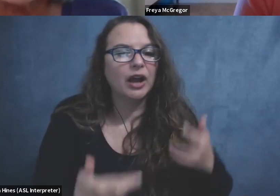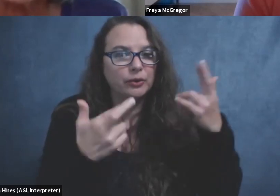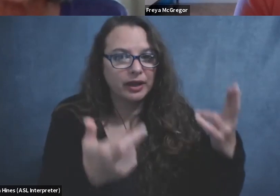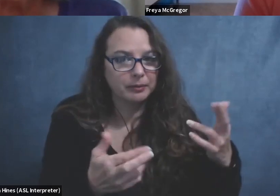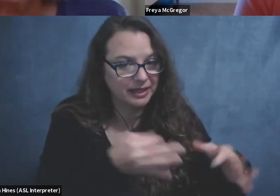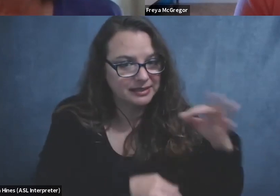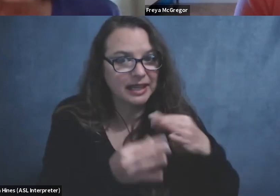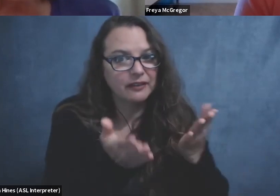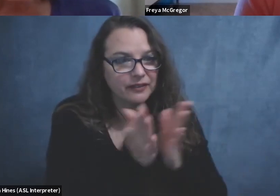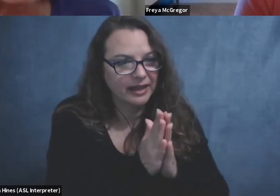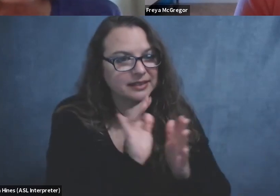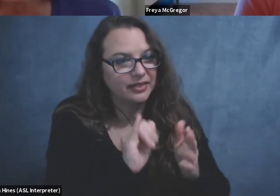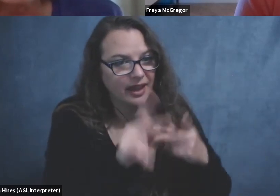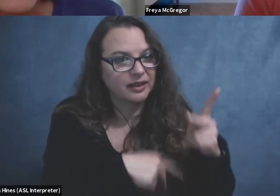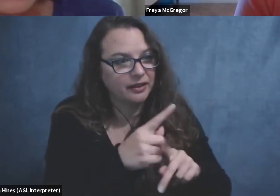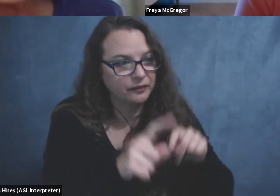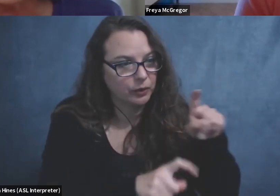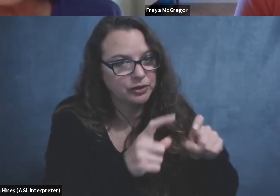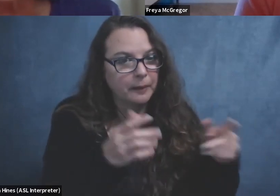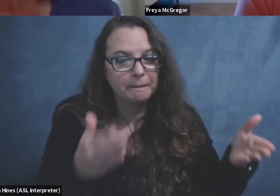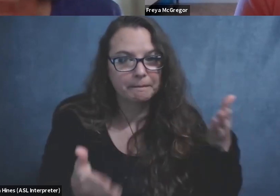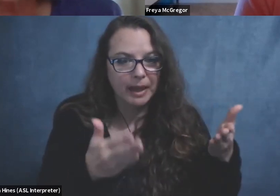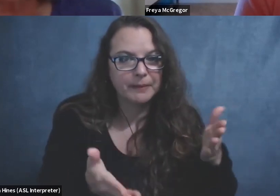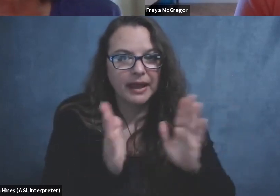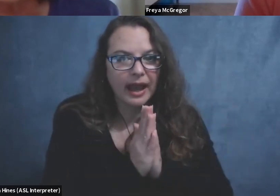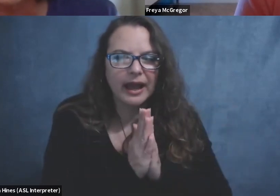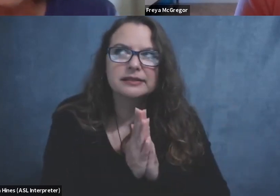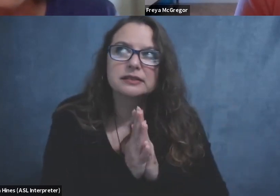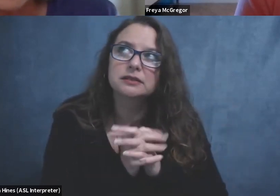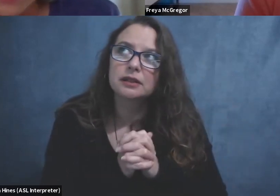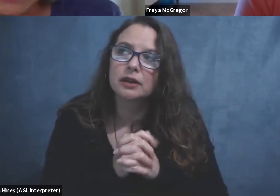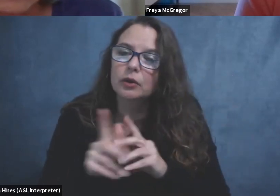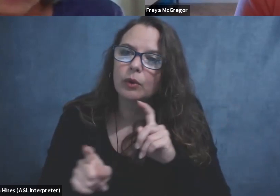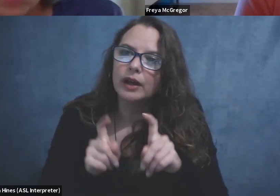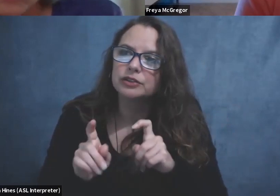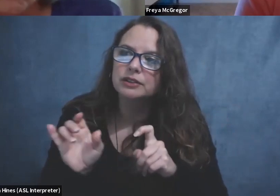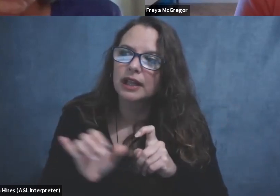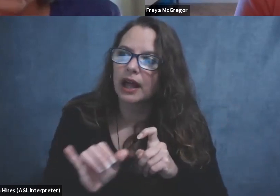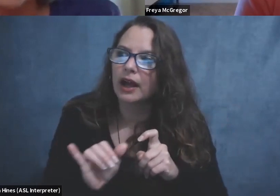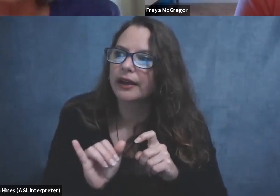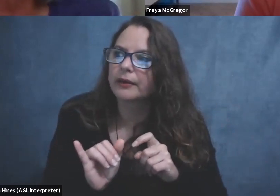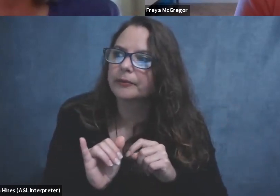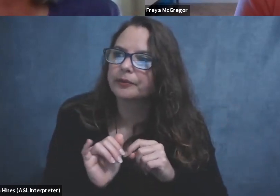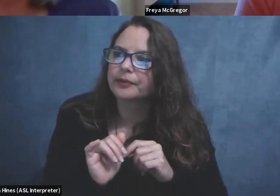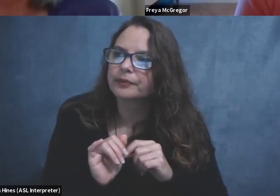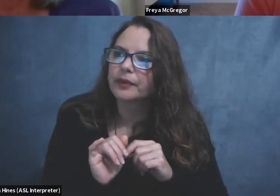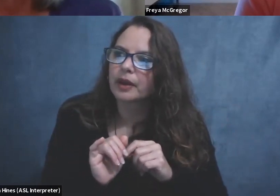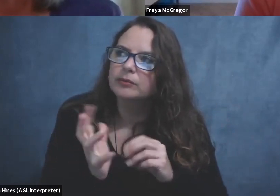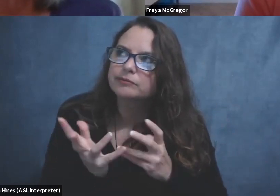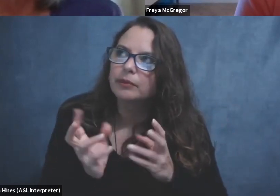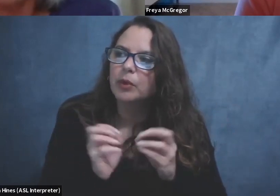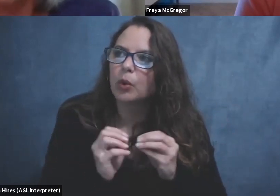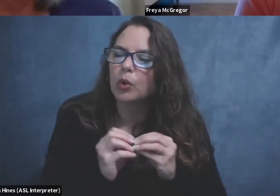of questions, maybe, um, ask the kinds of questions that are more, um,